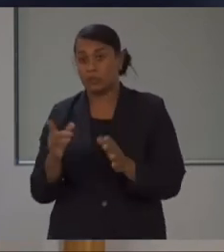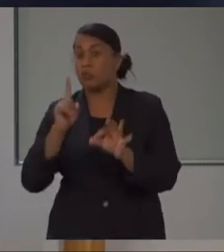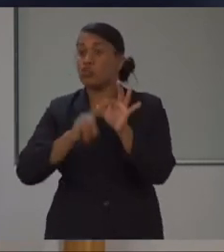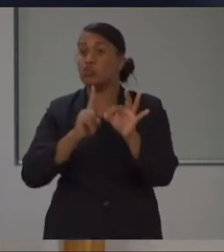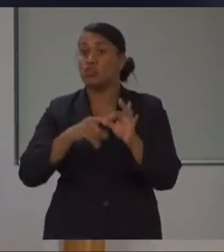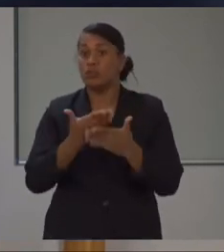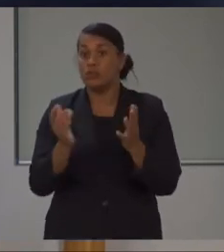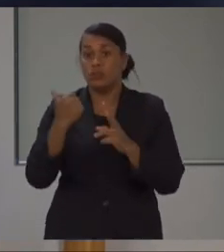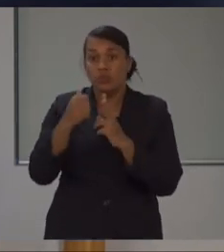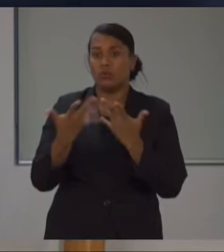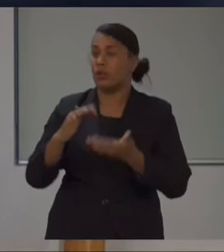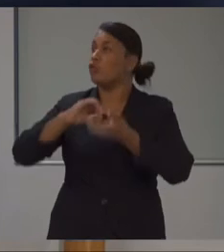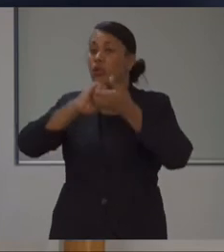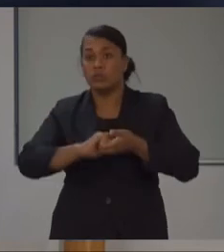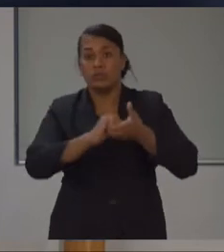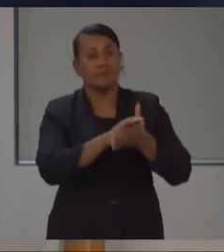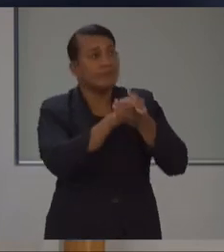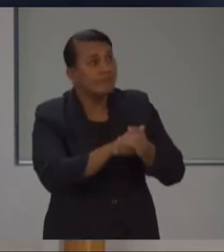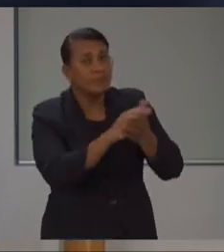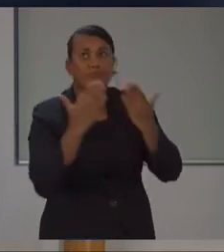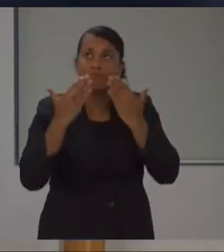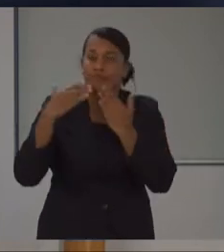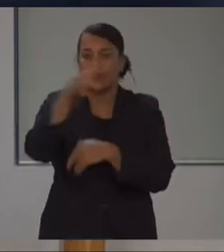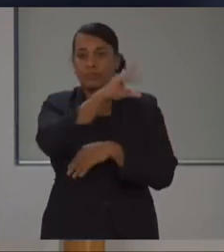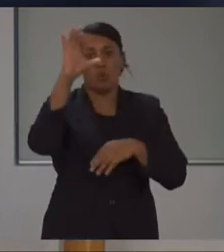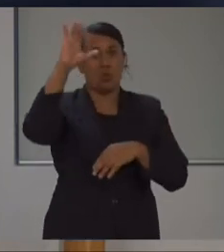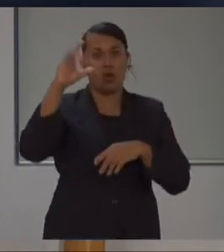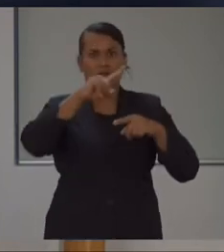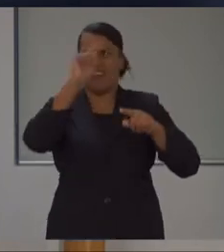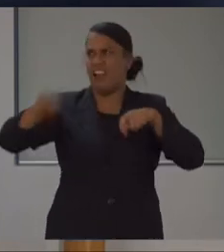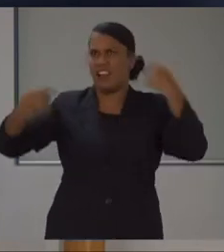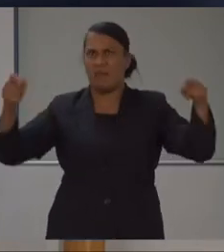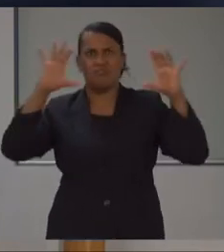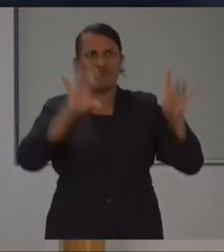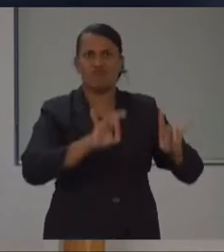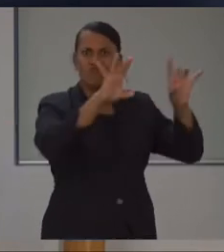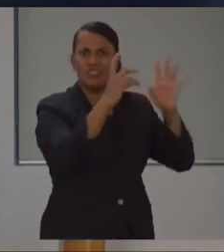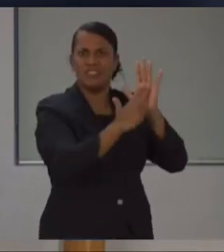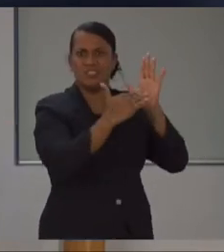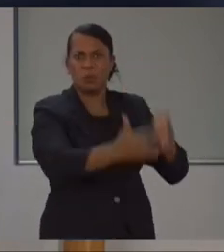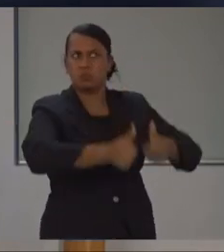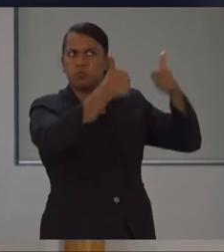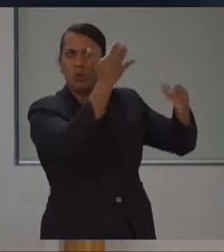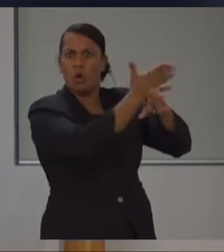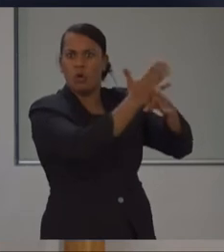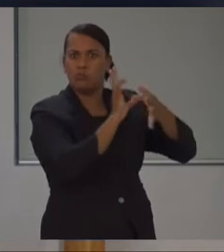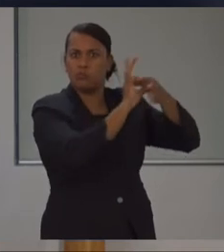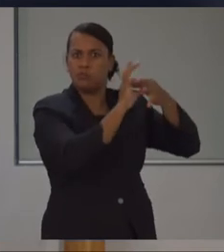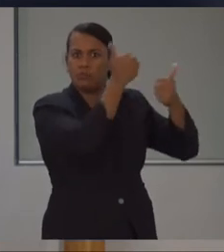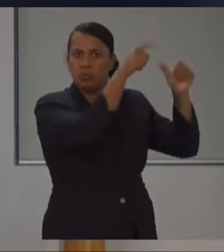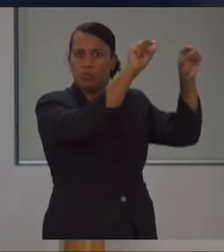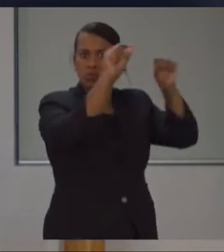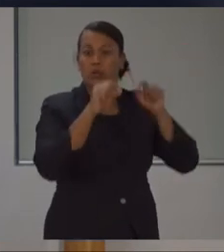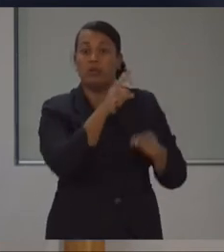countries around the world, especially our neighbors of Wale, Australia and New Zealand, for the great work that they've been doing. They've been flattening their